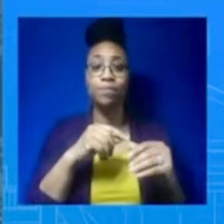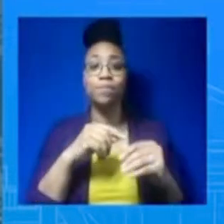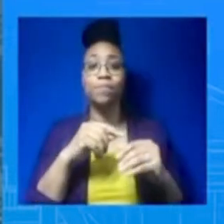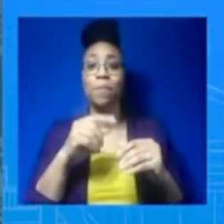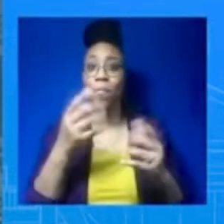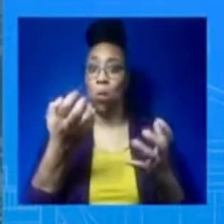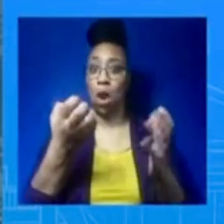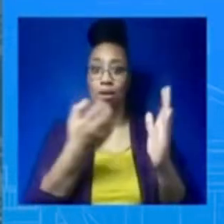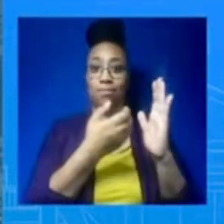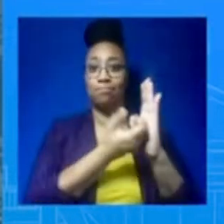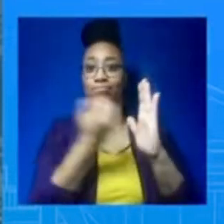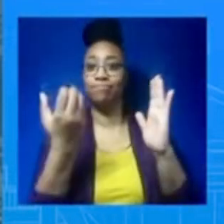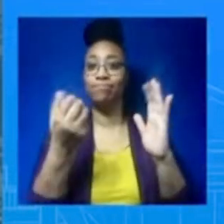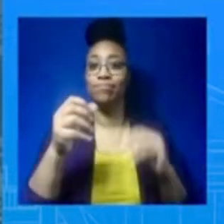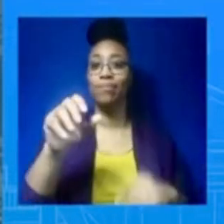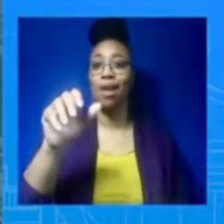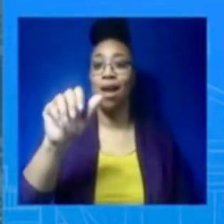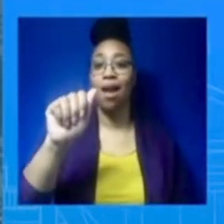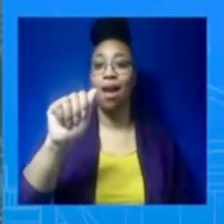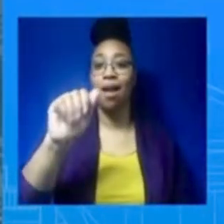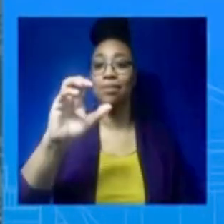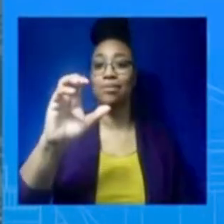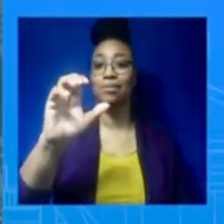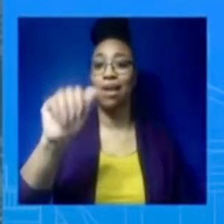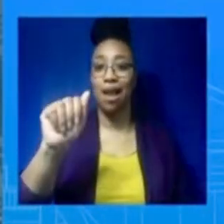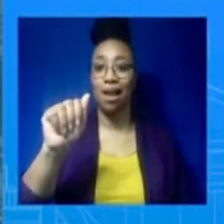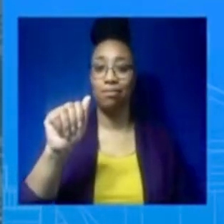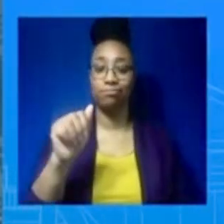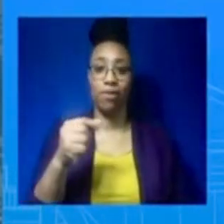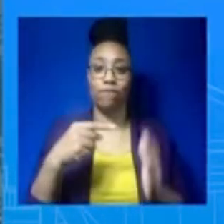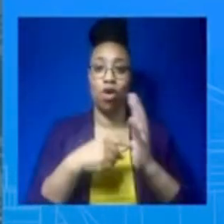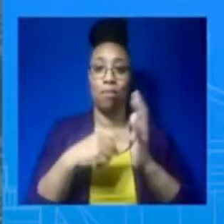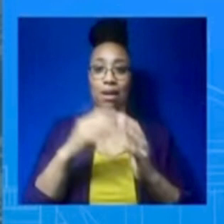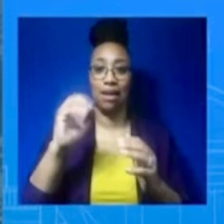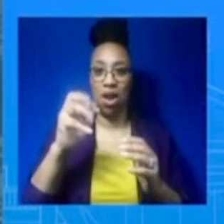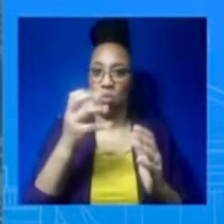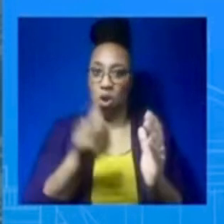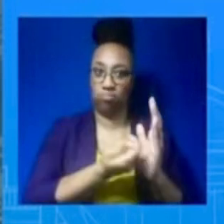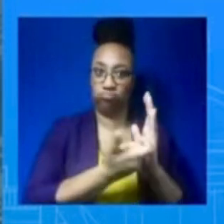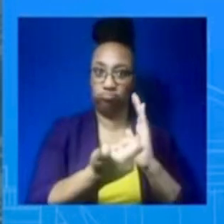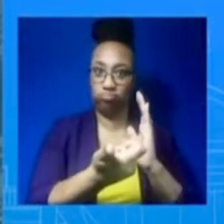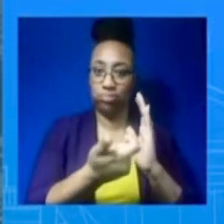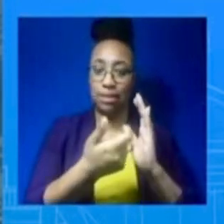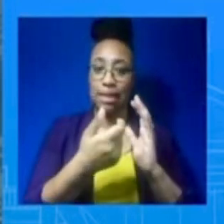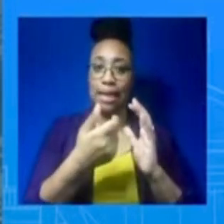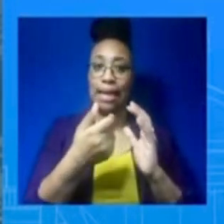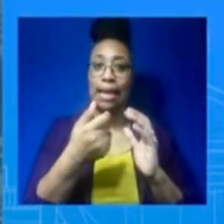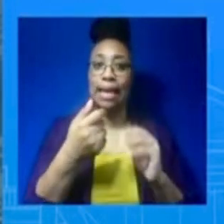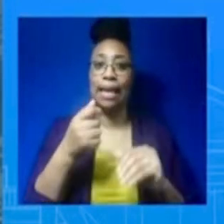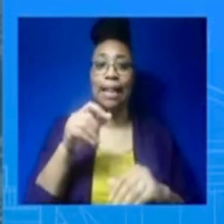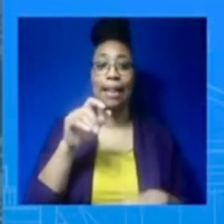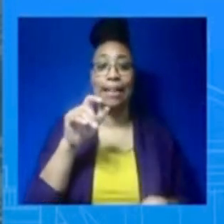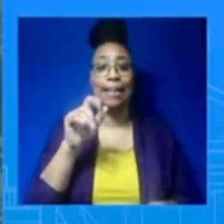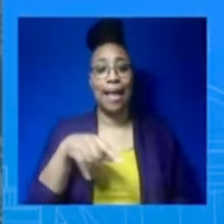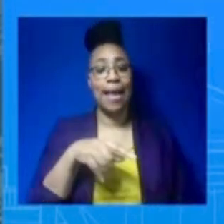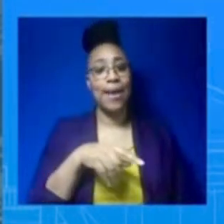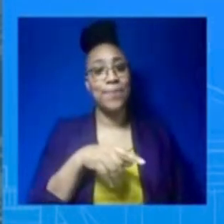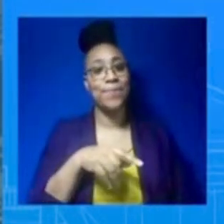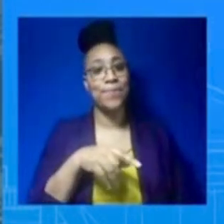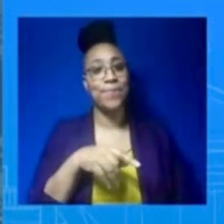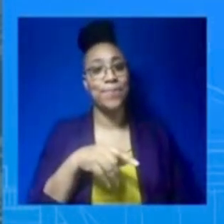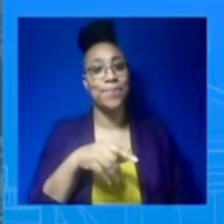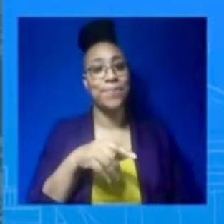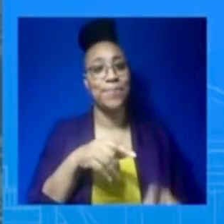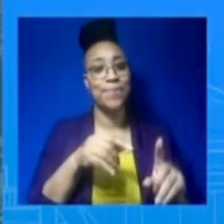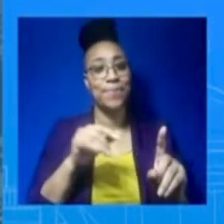do that. And let's not forget, the Inflation Reduction Act actually cuts down the deficit by $200 billion. So we thank Senator Scott for